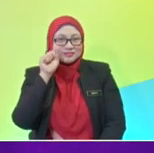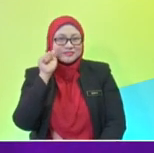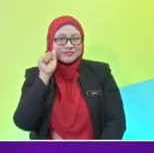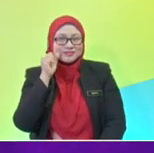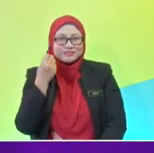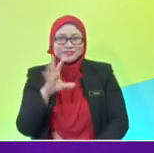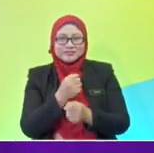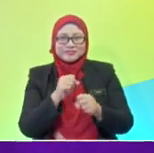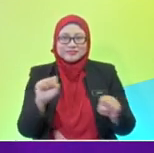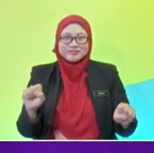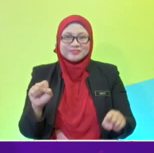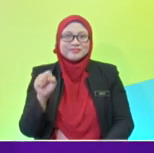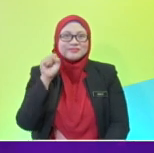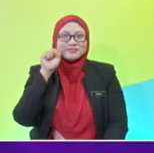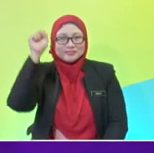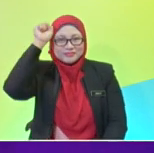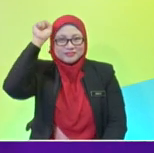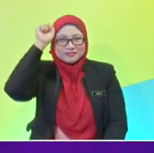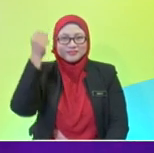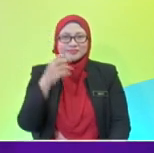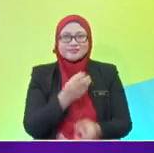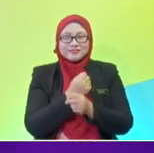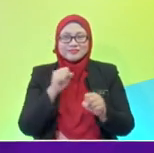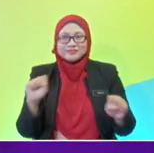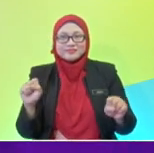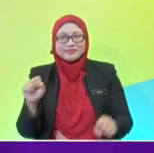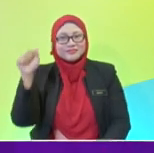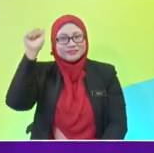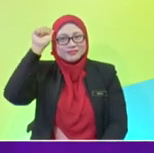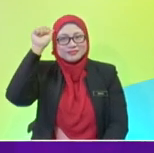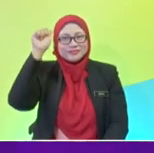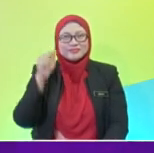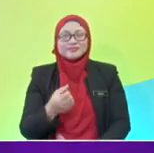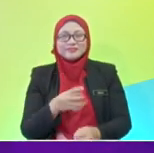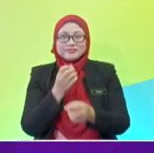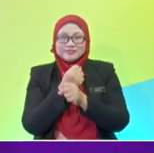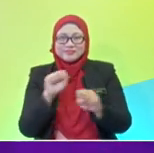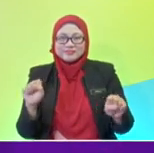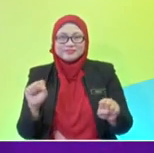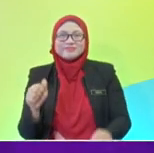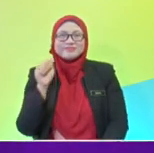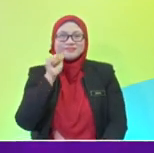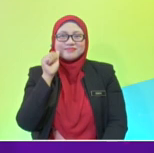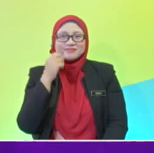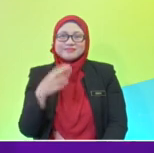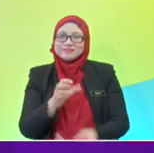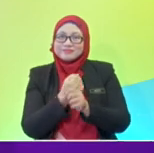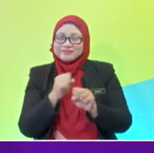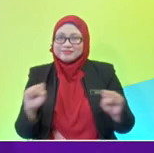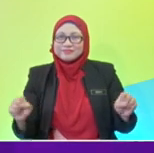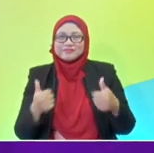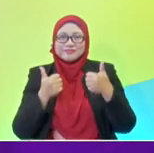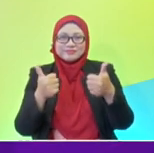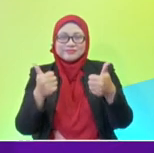Shafiq is is ready. Good job. Great. Akasha is ready. One more. Let's go, Alicia. Aha, Alicia. All right,